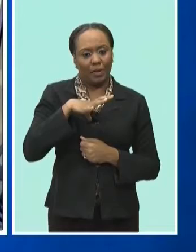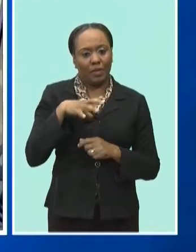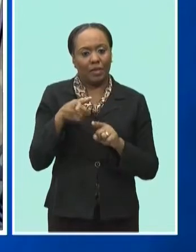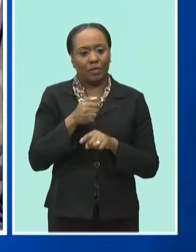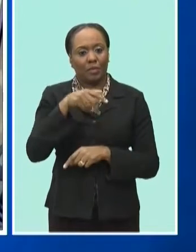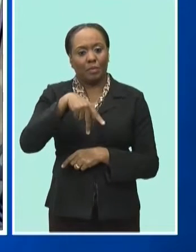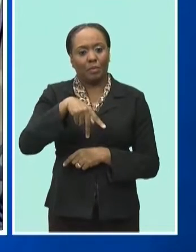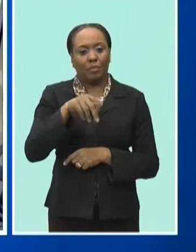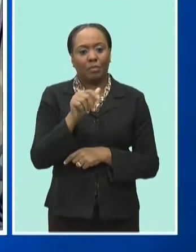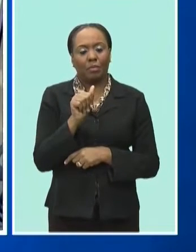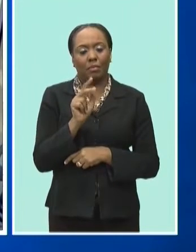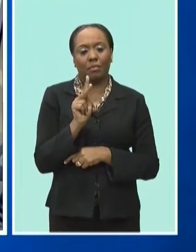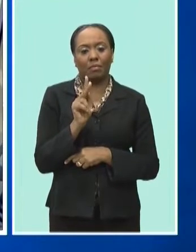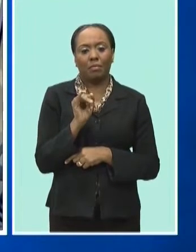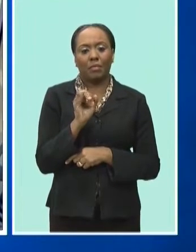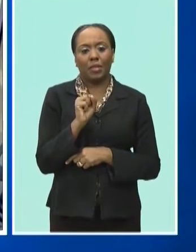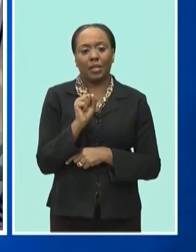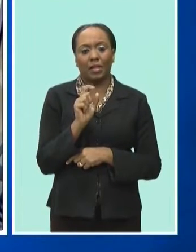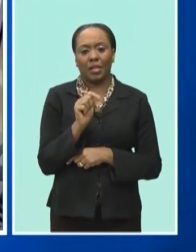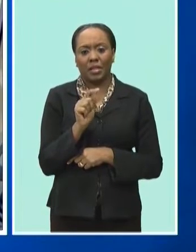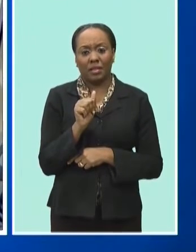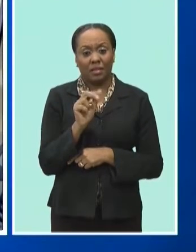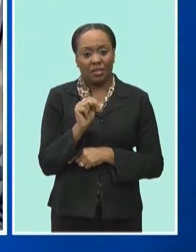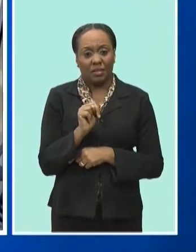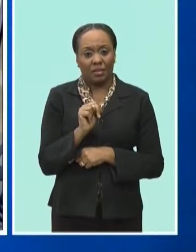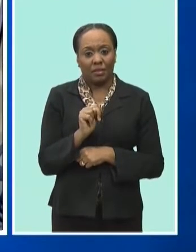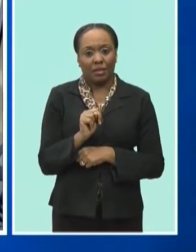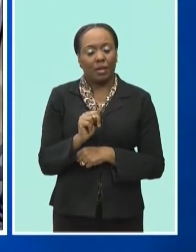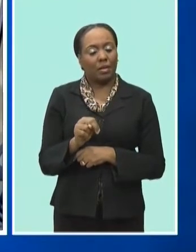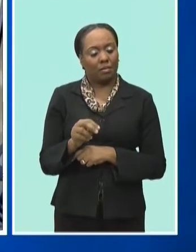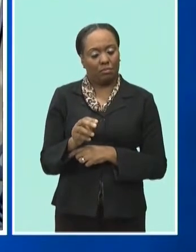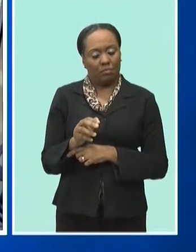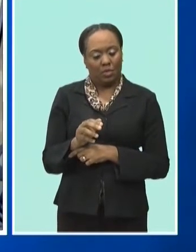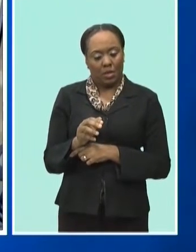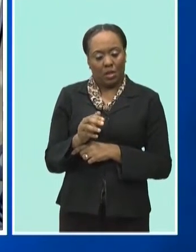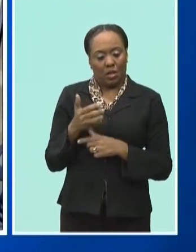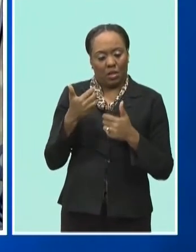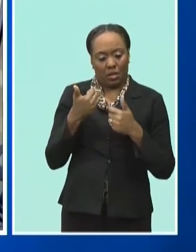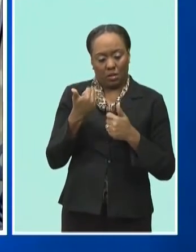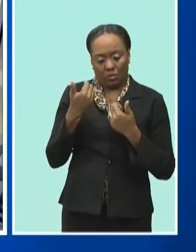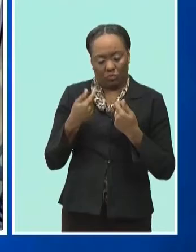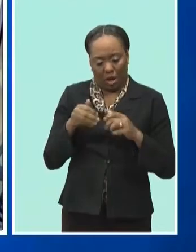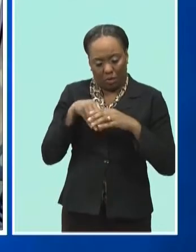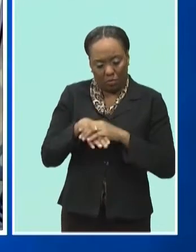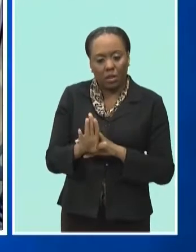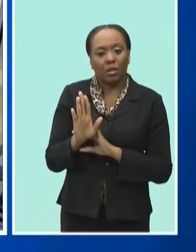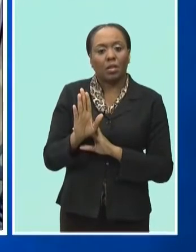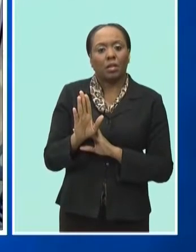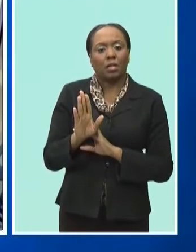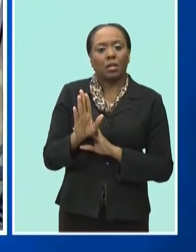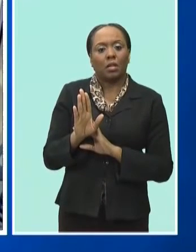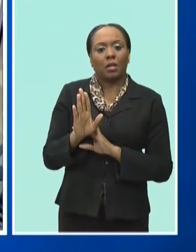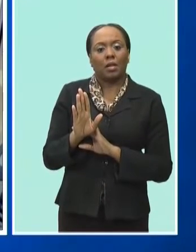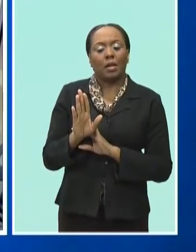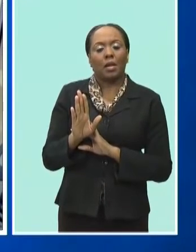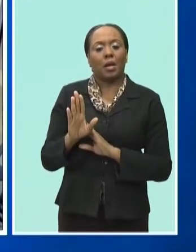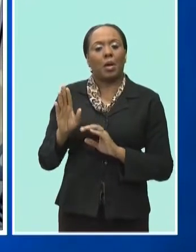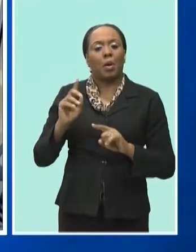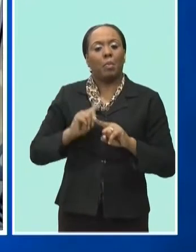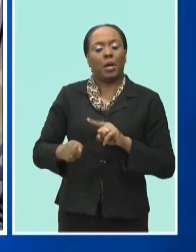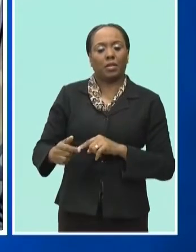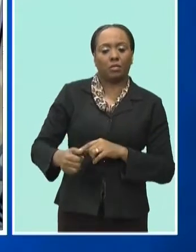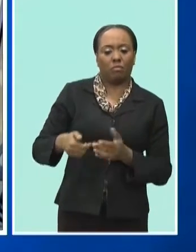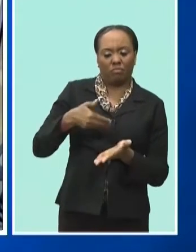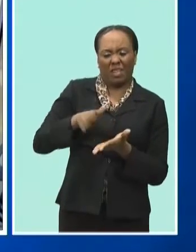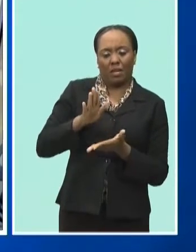a Pakistani man who had been refused entry into the country made a mad dash for freedom. He'd been taken to the baggage claim area